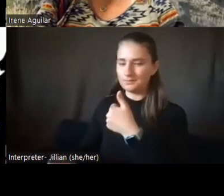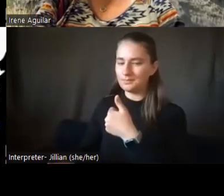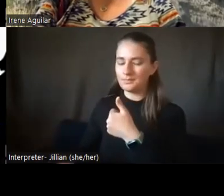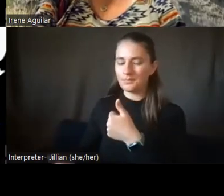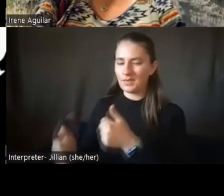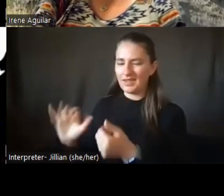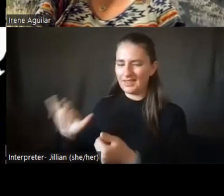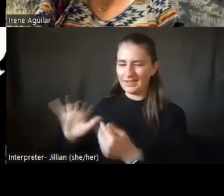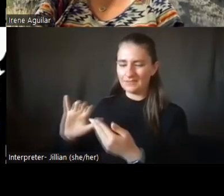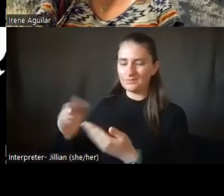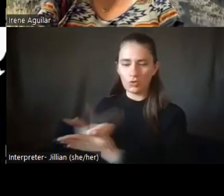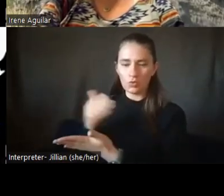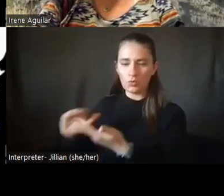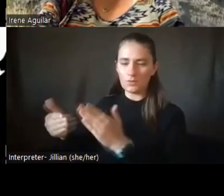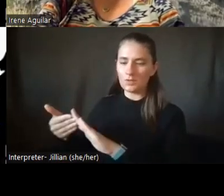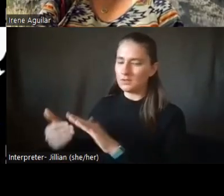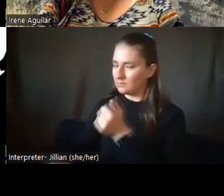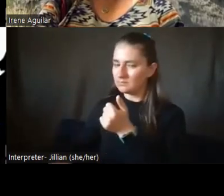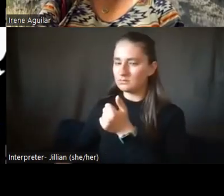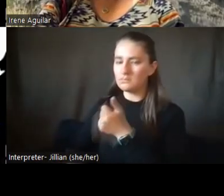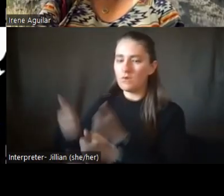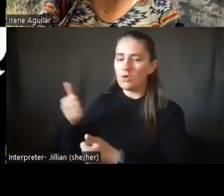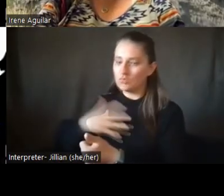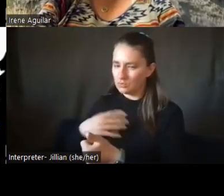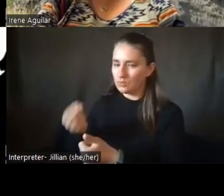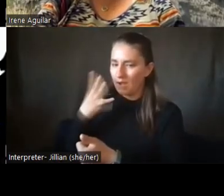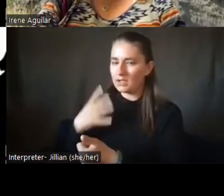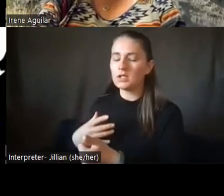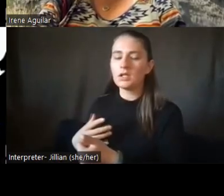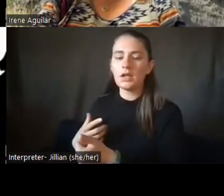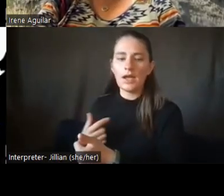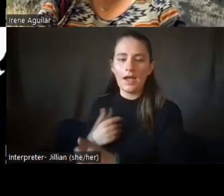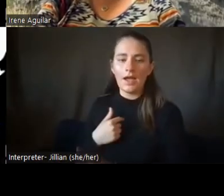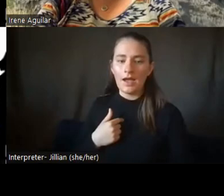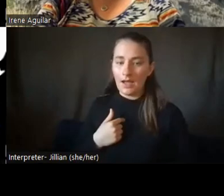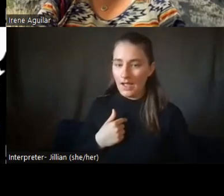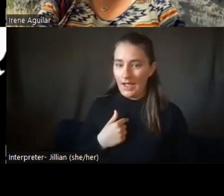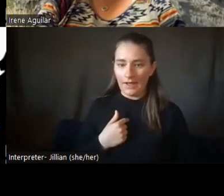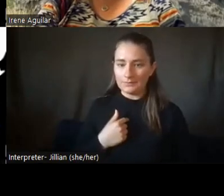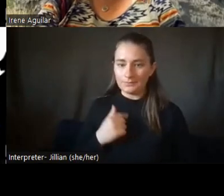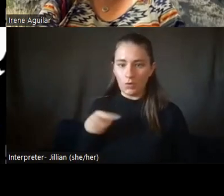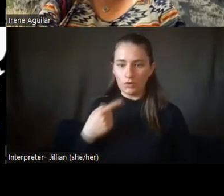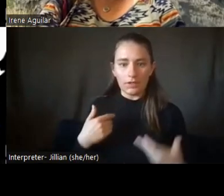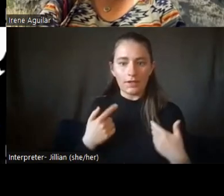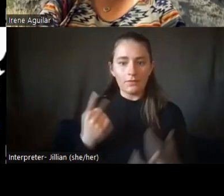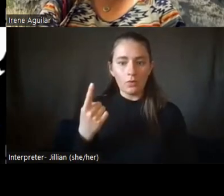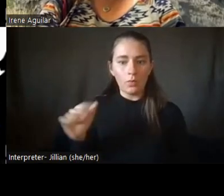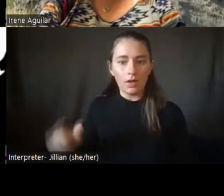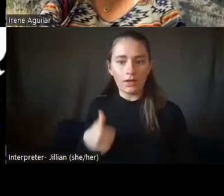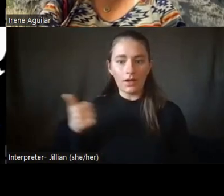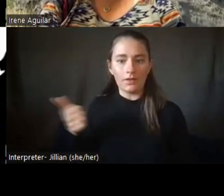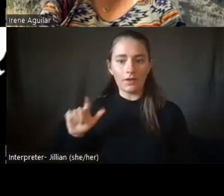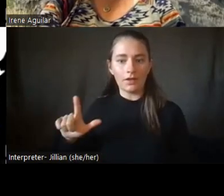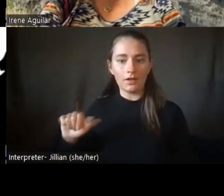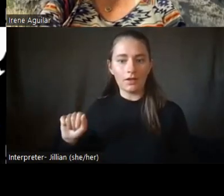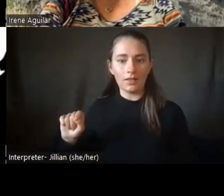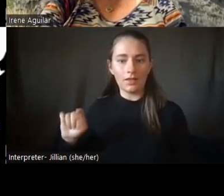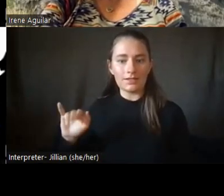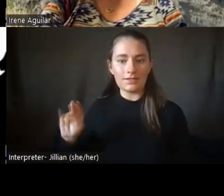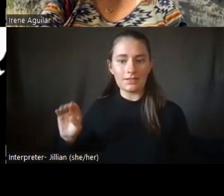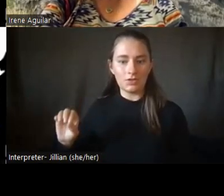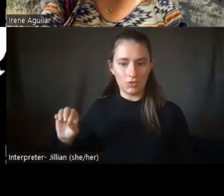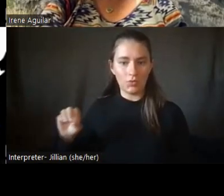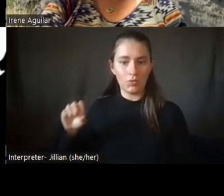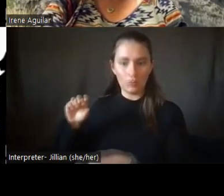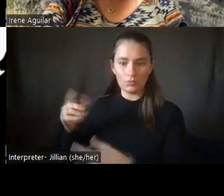literally, you know, one of two Latinos in grade school. And I, and it was frequently pointed out to